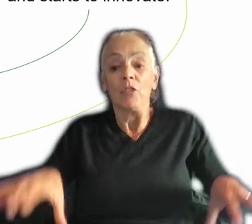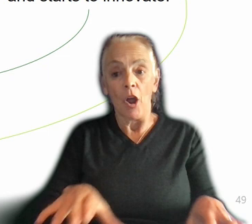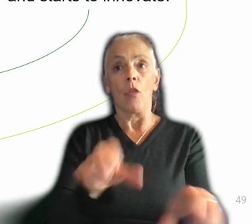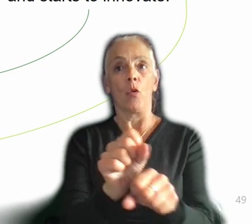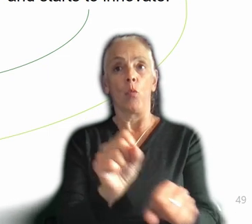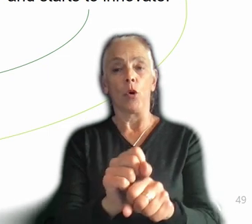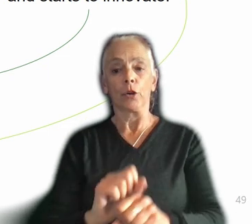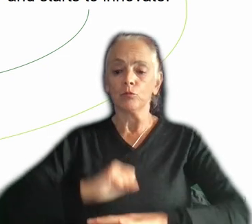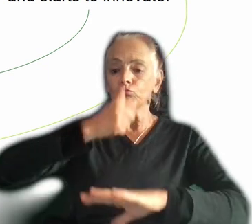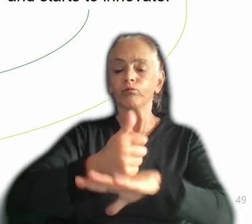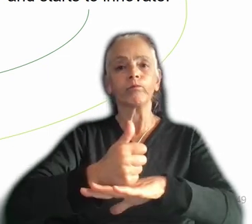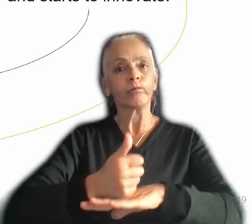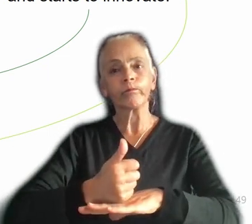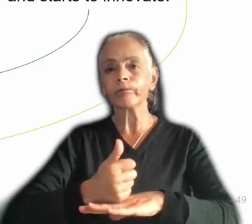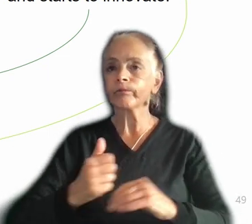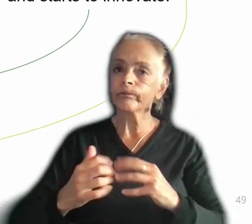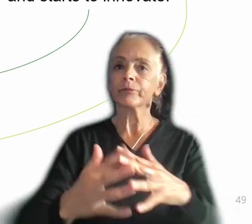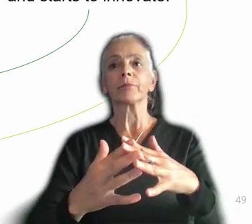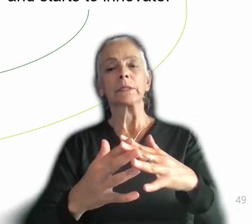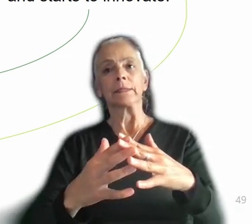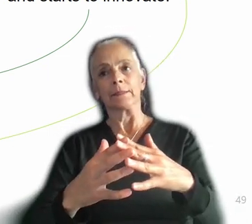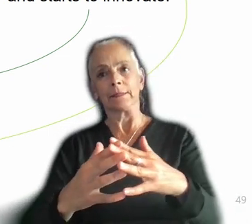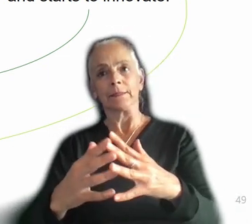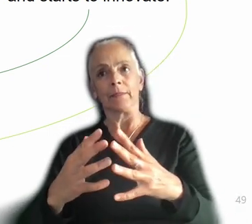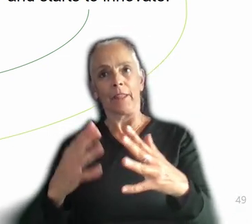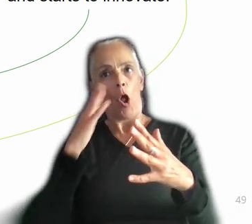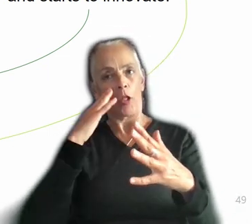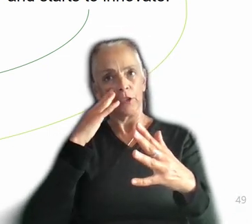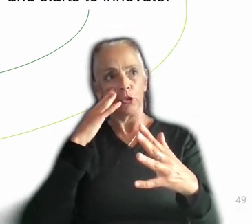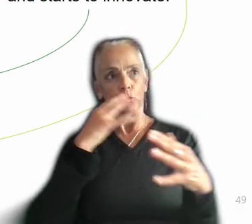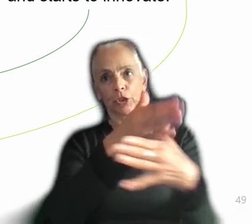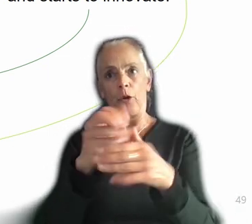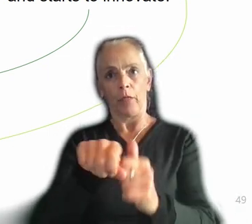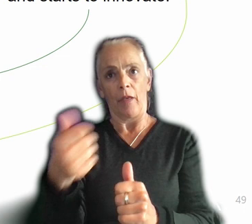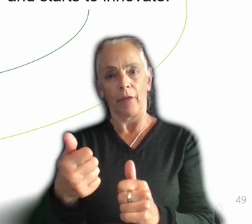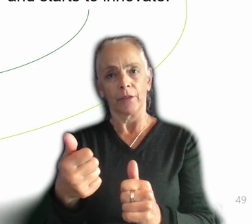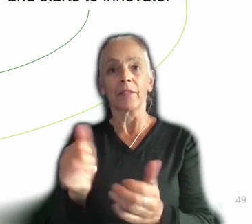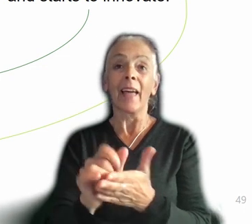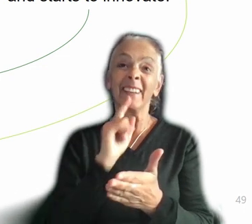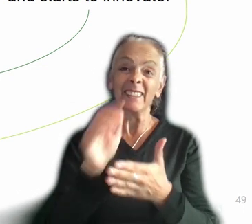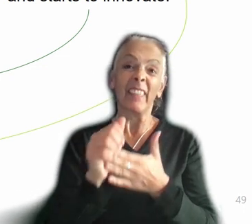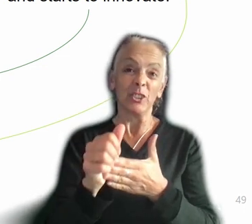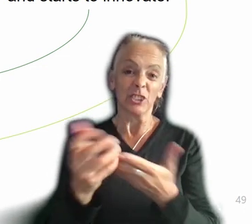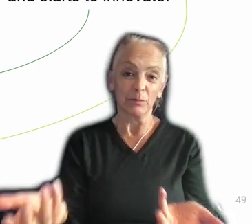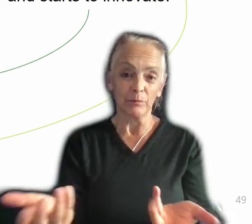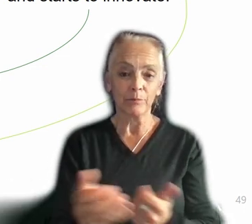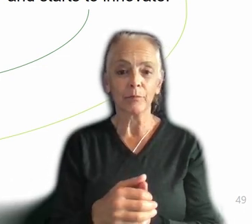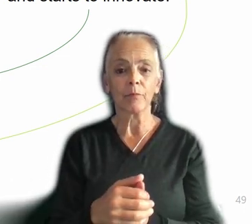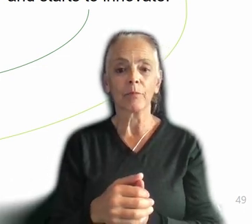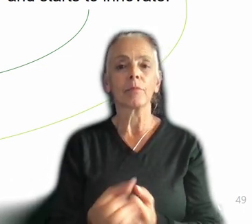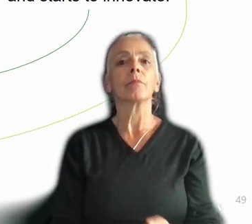and share it with others. That's a kind of leadership. And that's something that I think a lot of teams really struggle